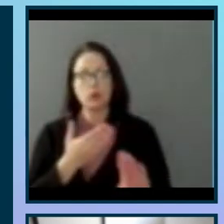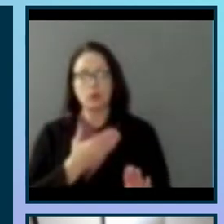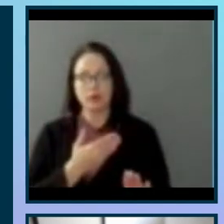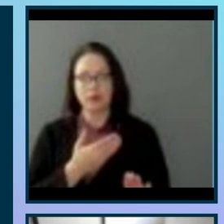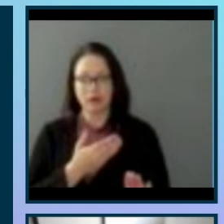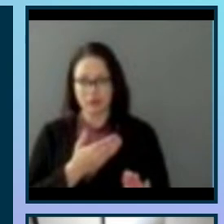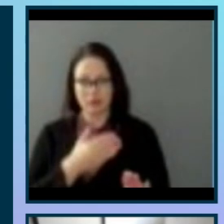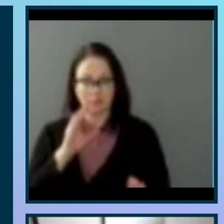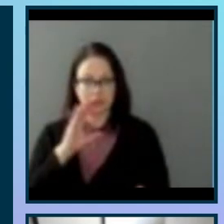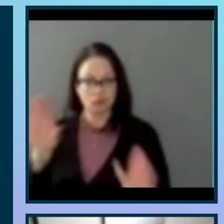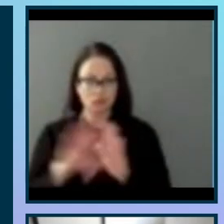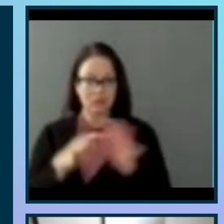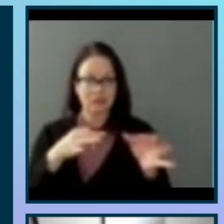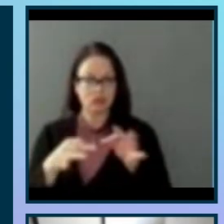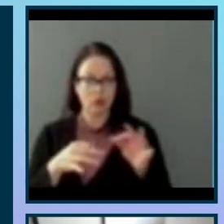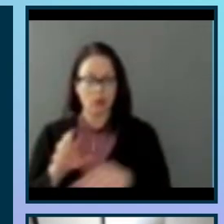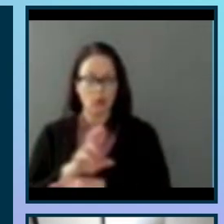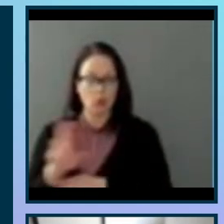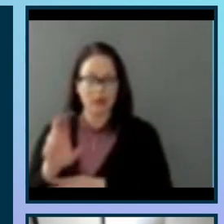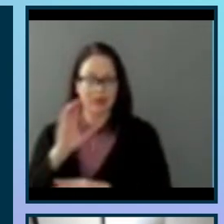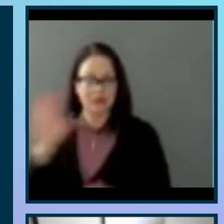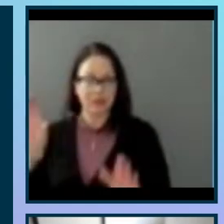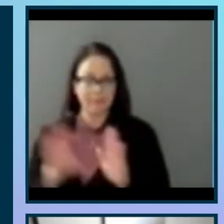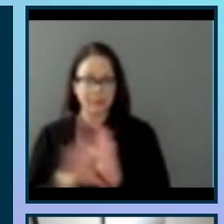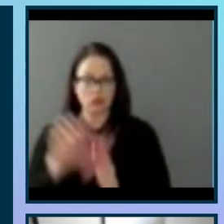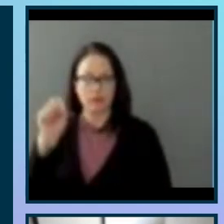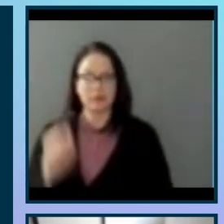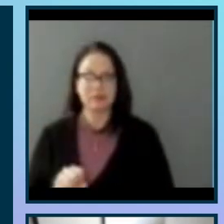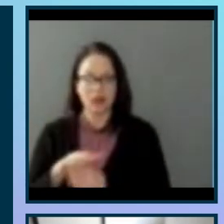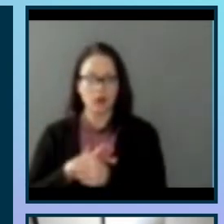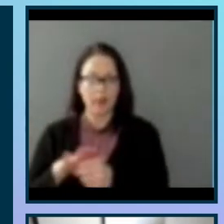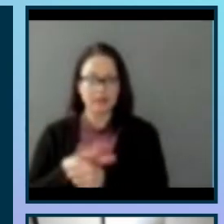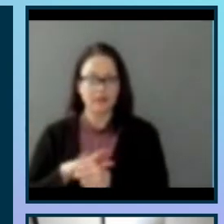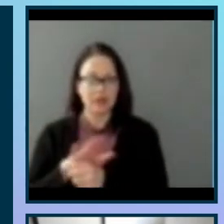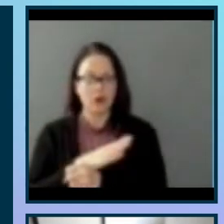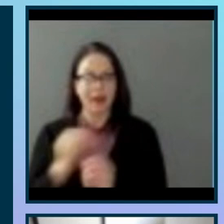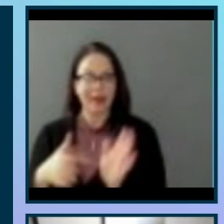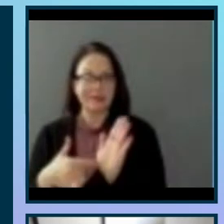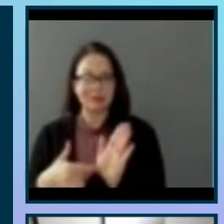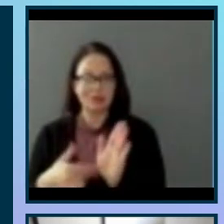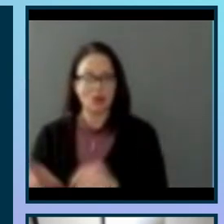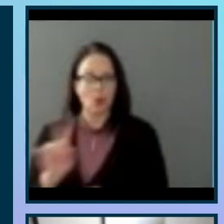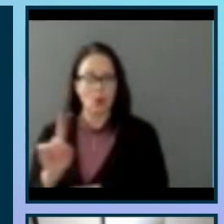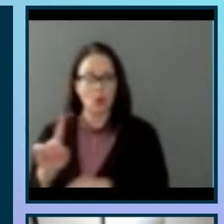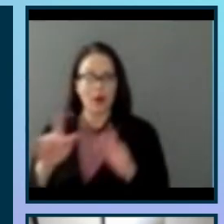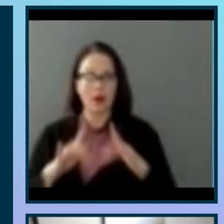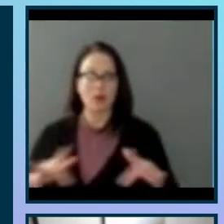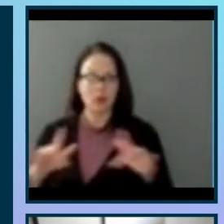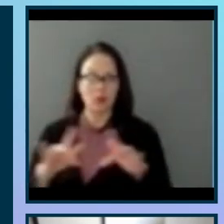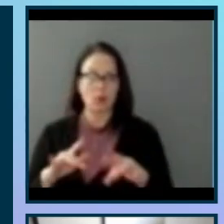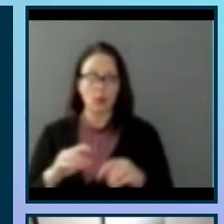image described on the right hand side, there's an image of the southern hemisphere, here. And this is showing where the recordings are